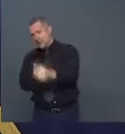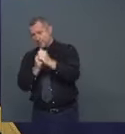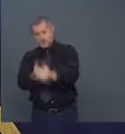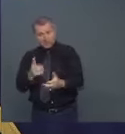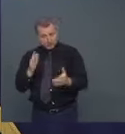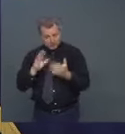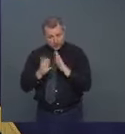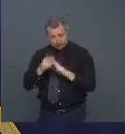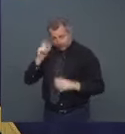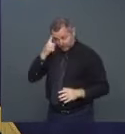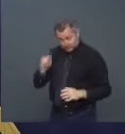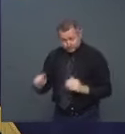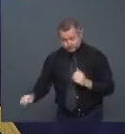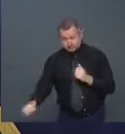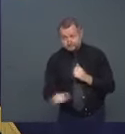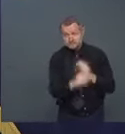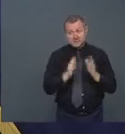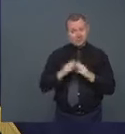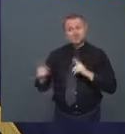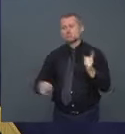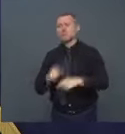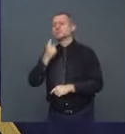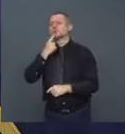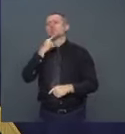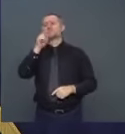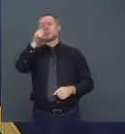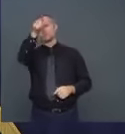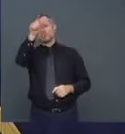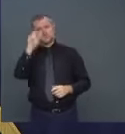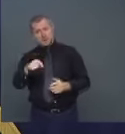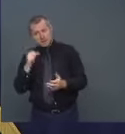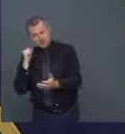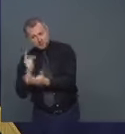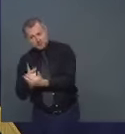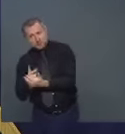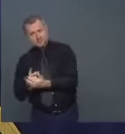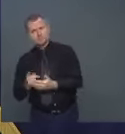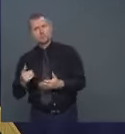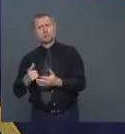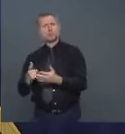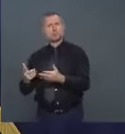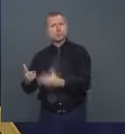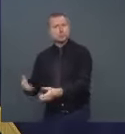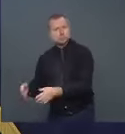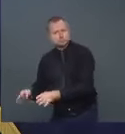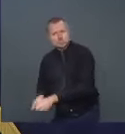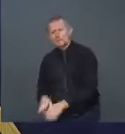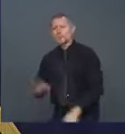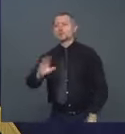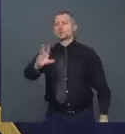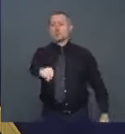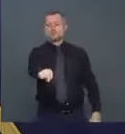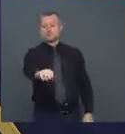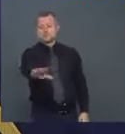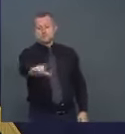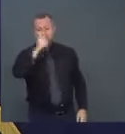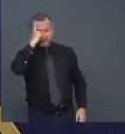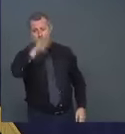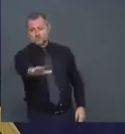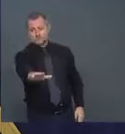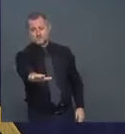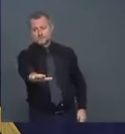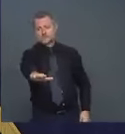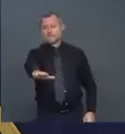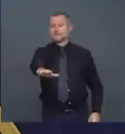enforce these issues, but you have to approve it if they want to. No. Enforce the current